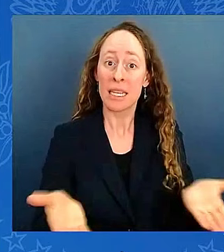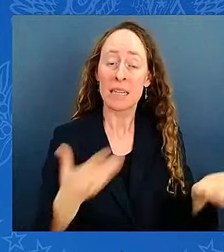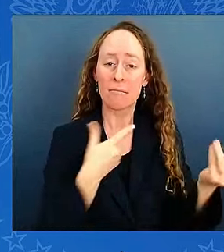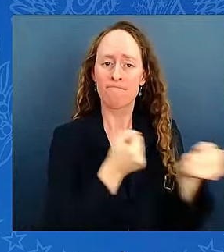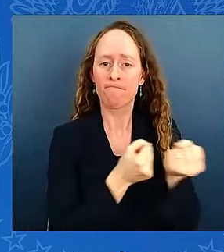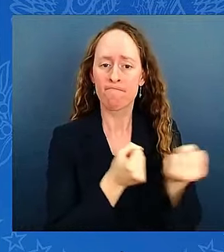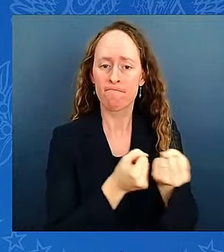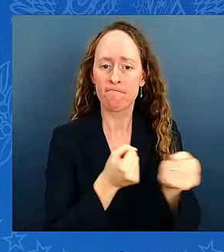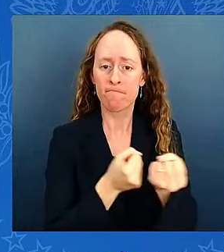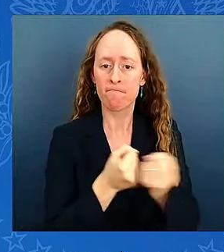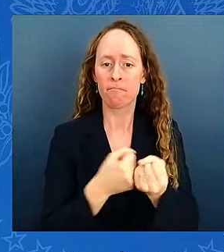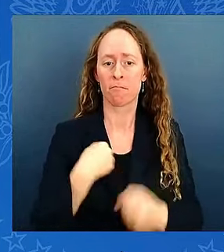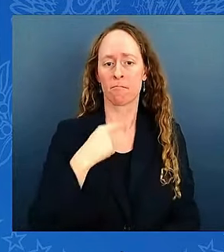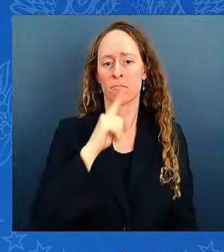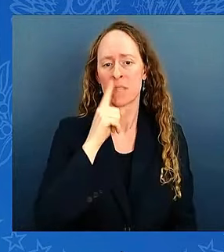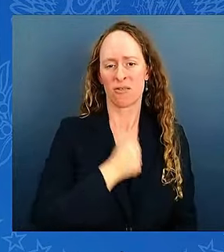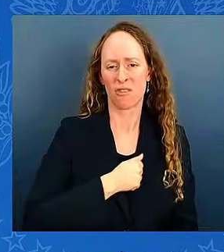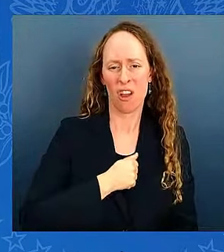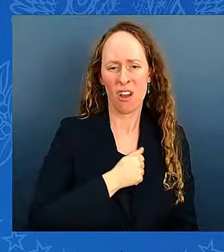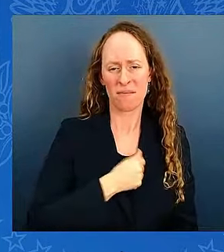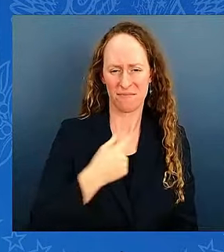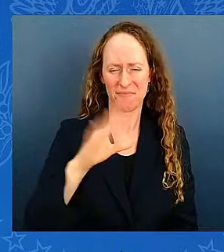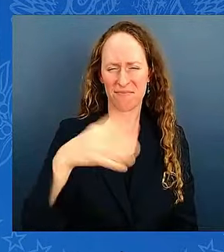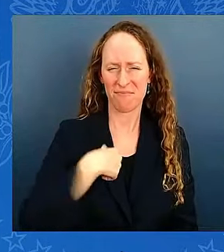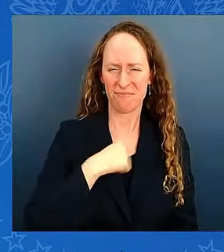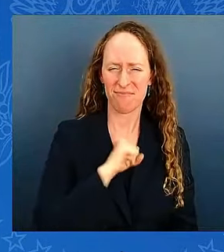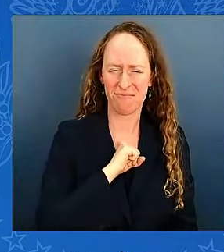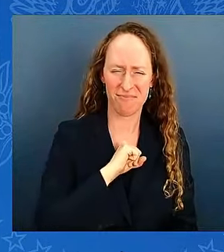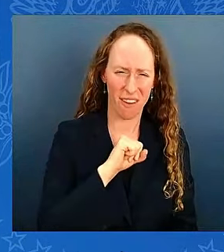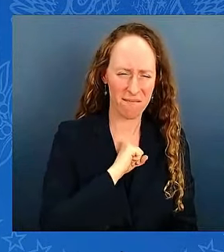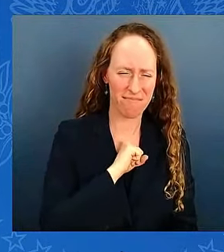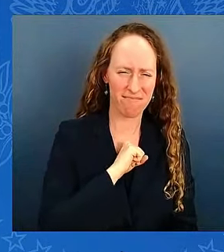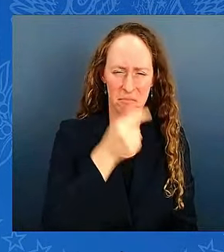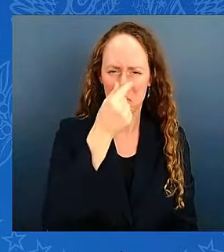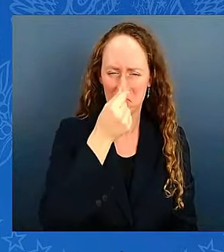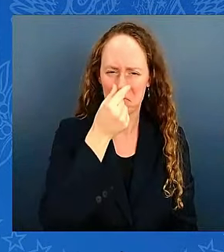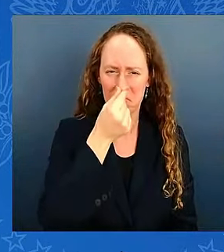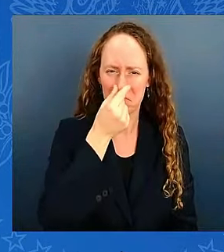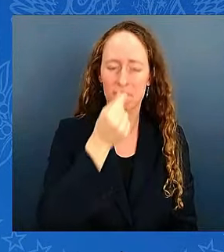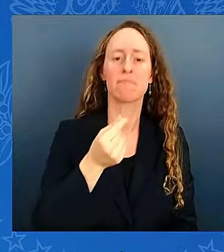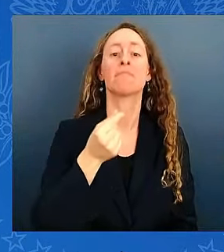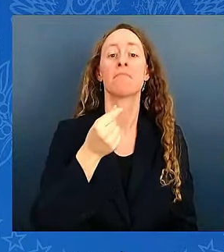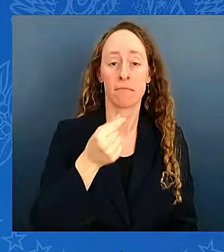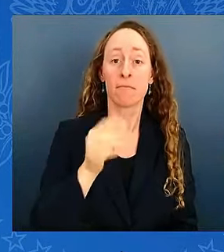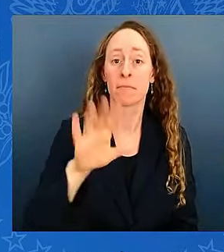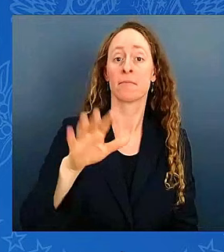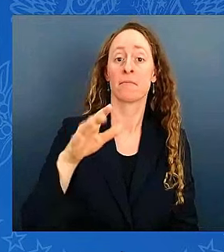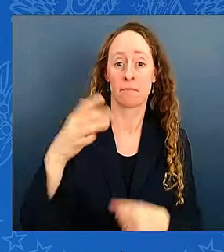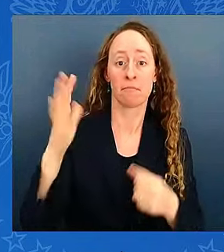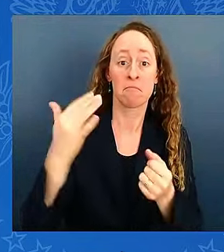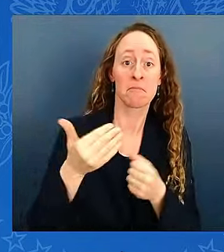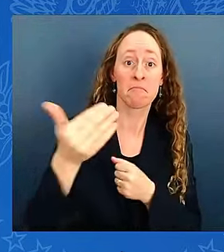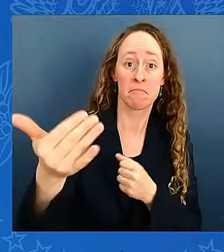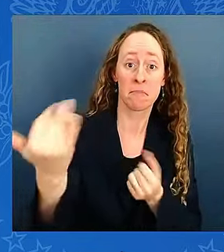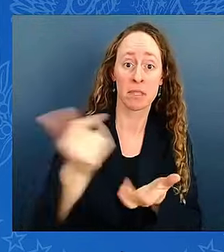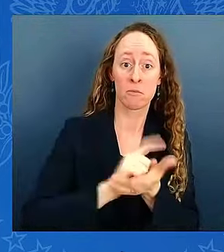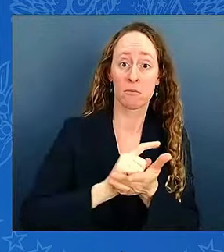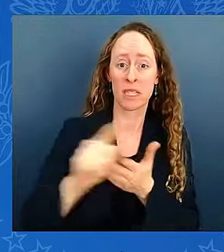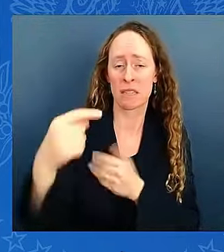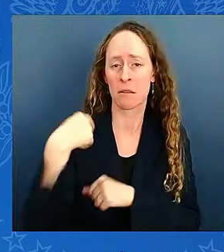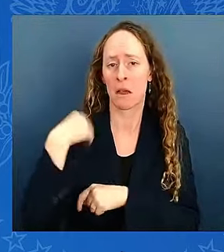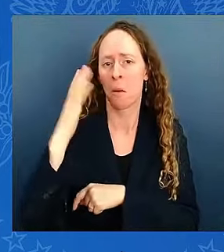to be there later this week. I and my team are in constant contact with the governors, mayors, and local leaders. The head of FEMA,